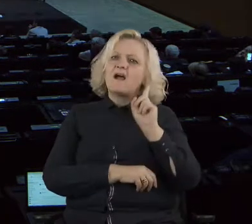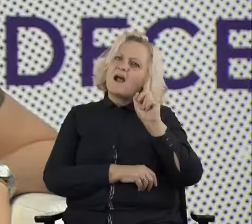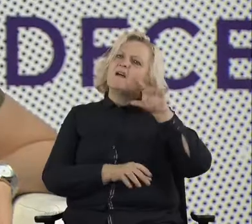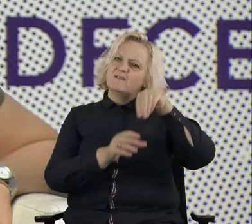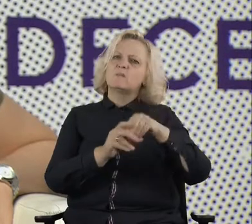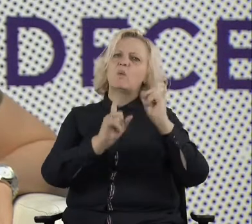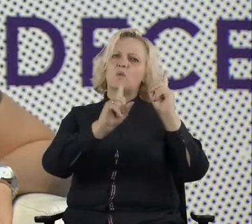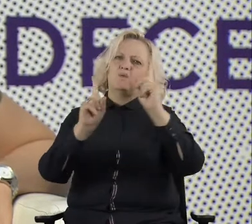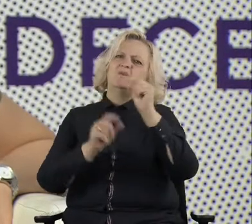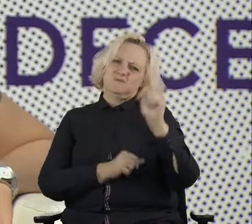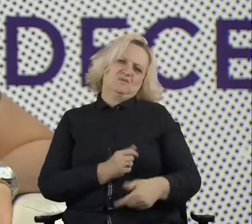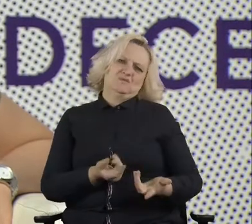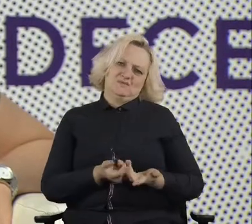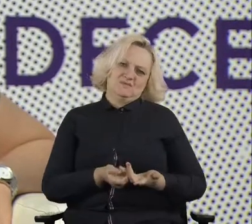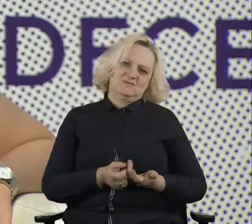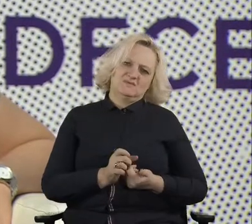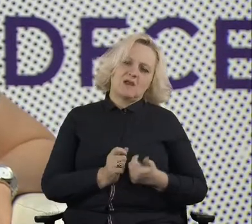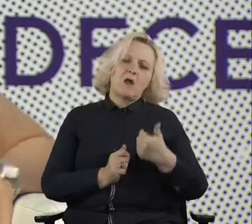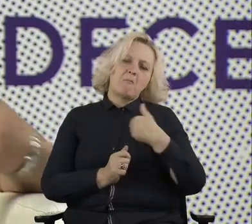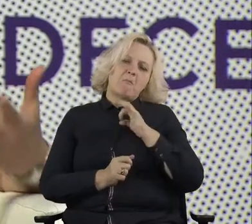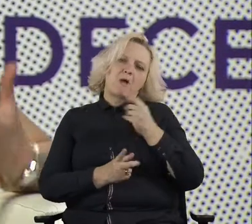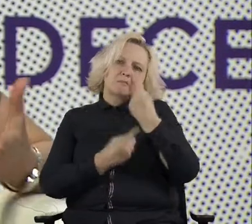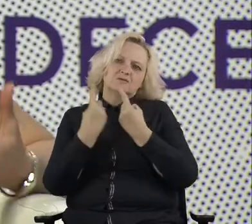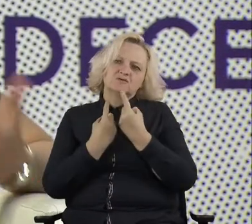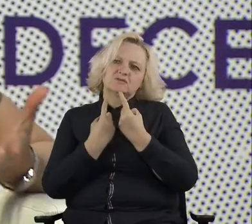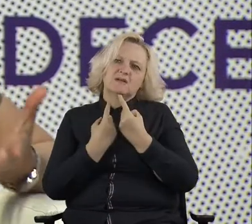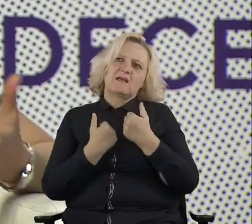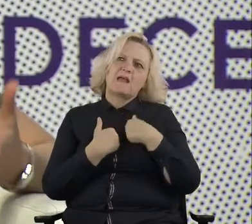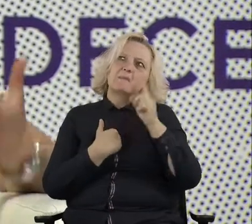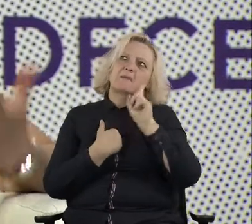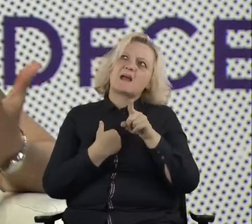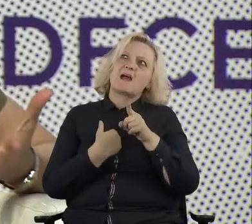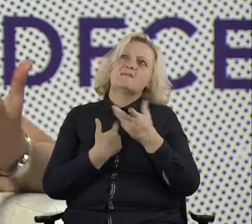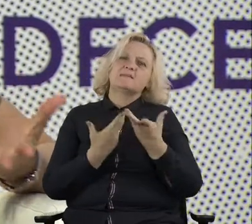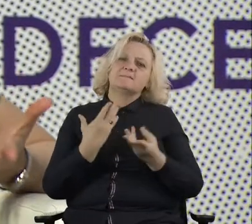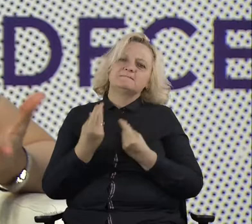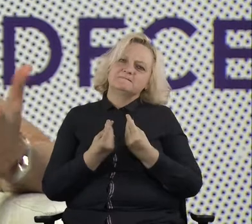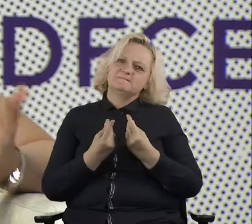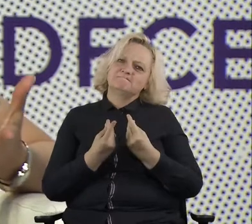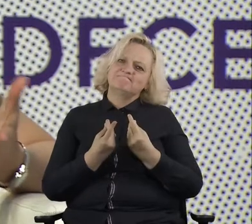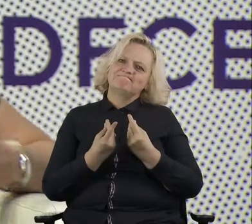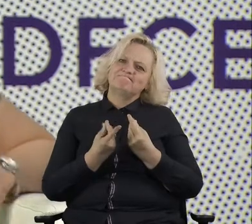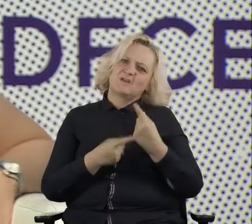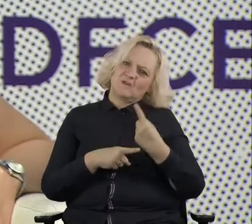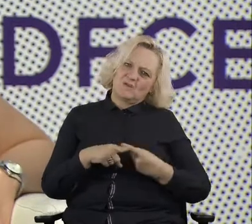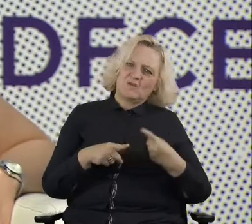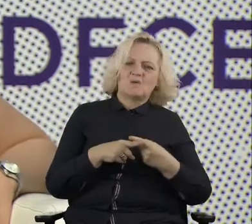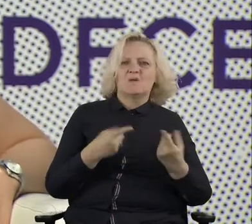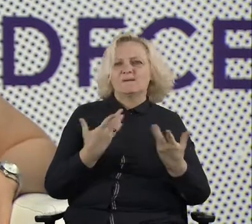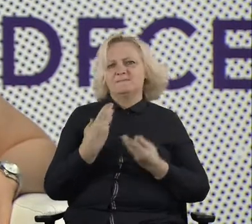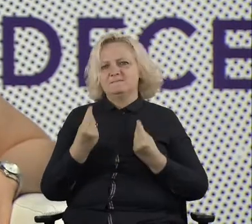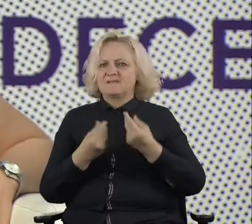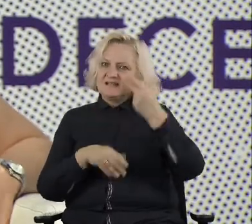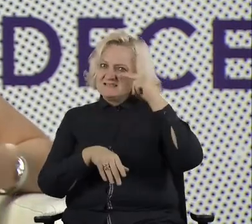would, uh, also remain critical and say actually to have this trust and trust is obviously a process. Um,